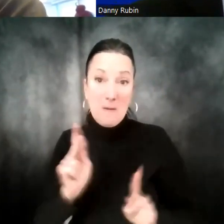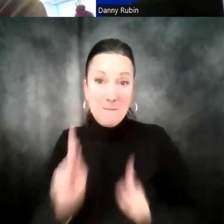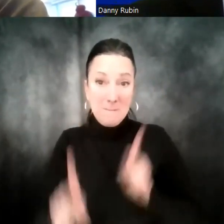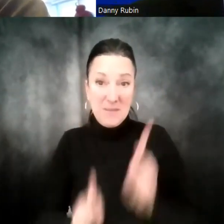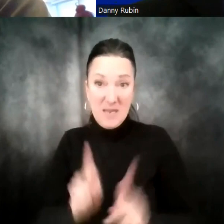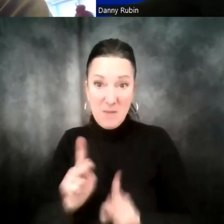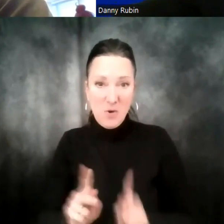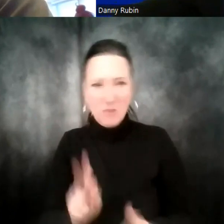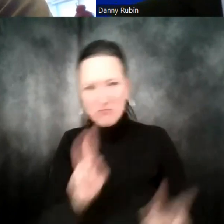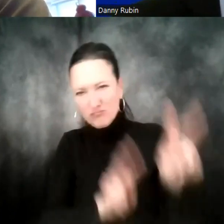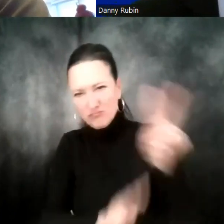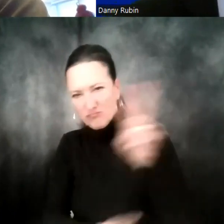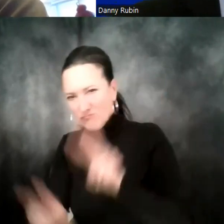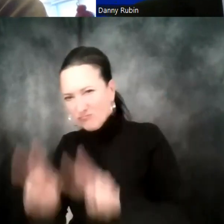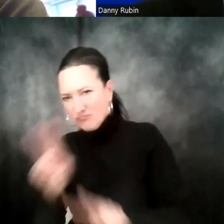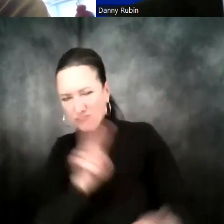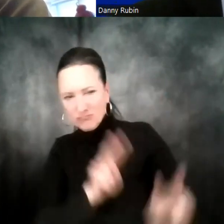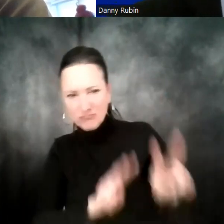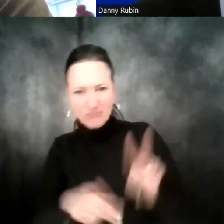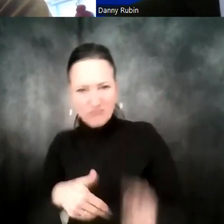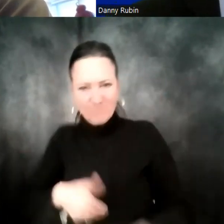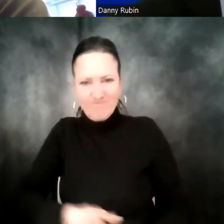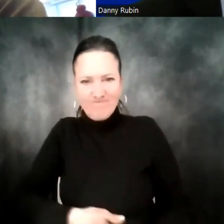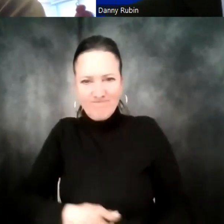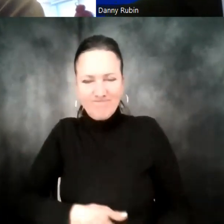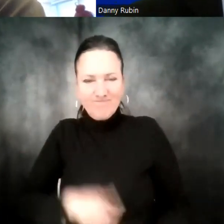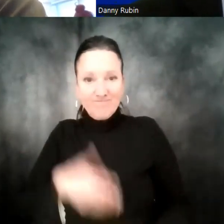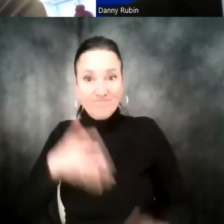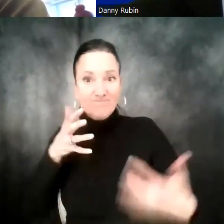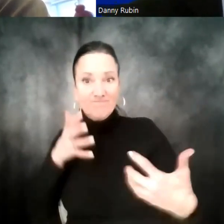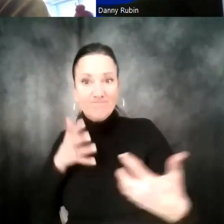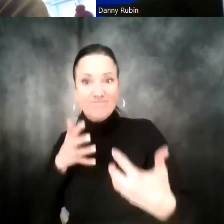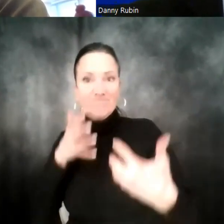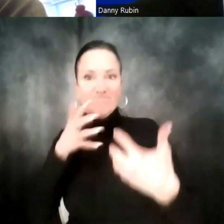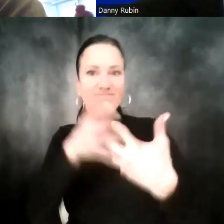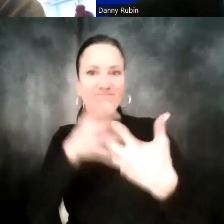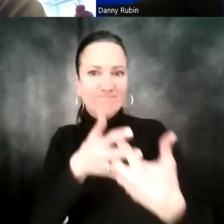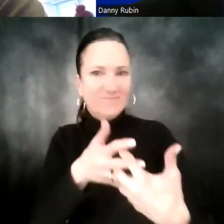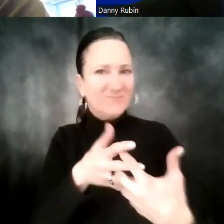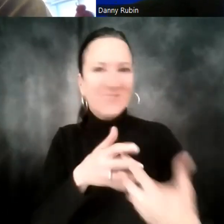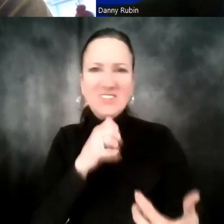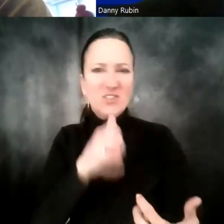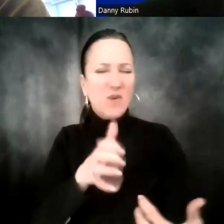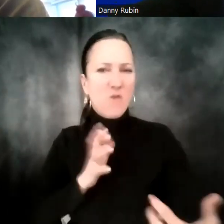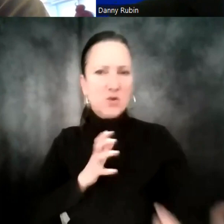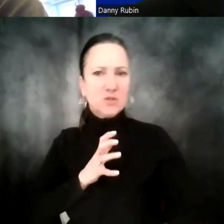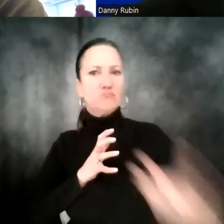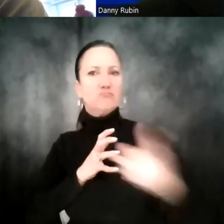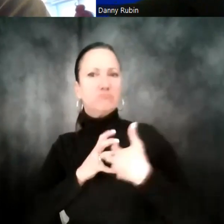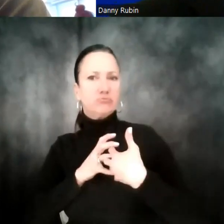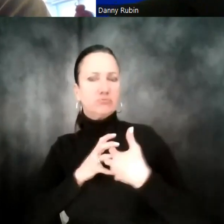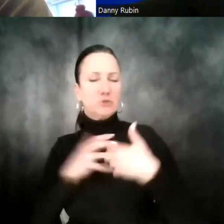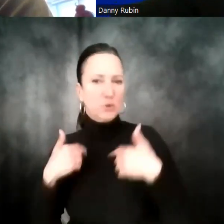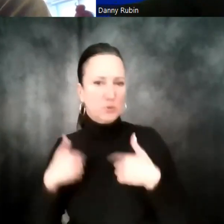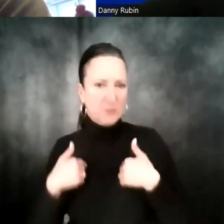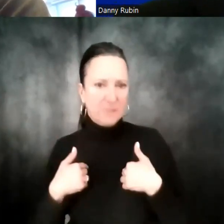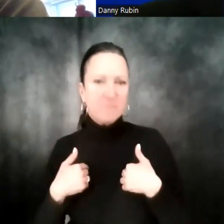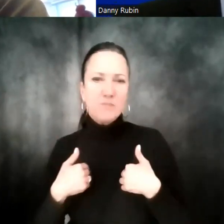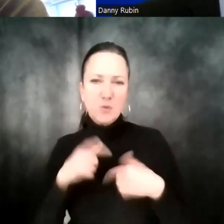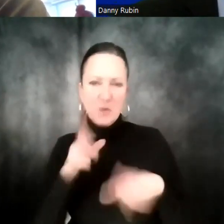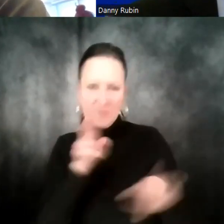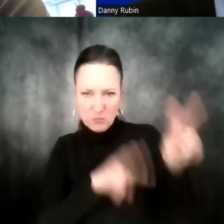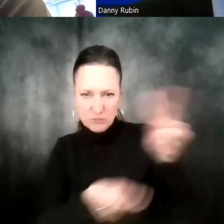person, and then adjusting how you're approaching them based on how you know, you know, what they prefer. Absolutely.